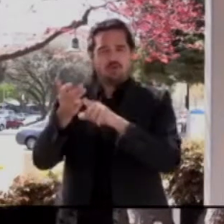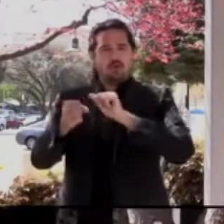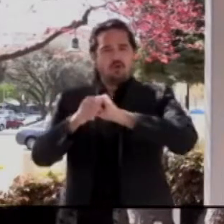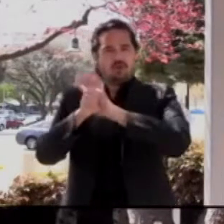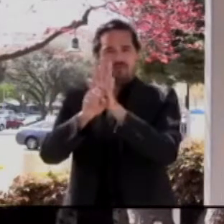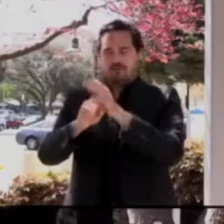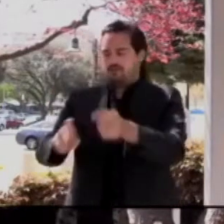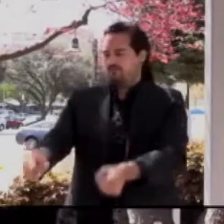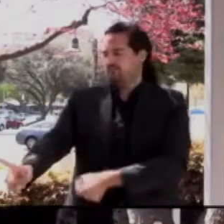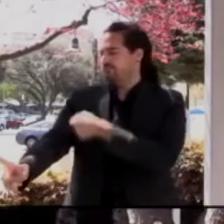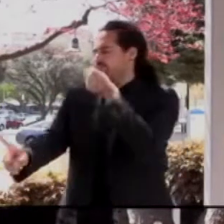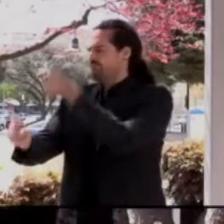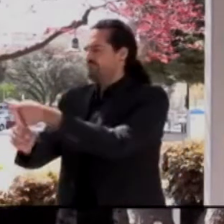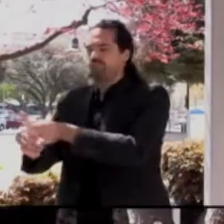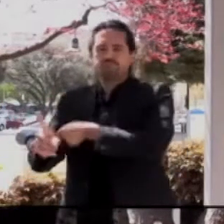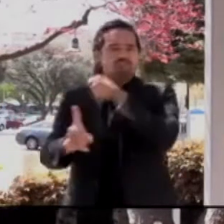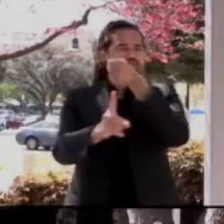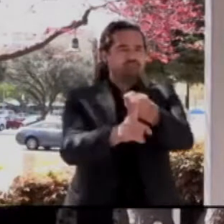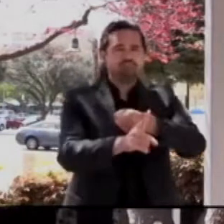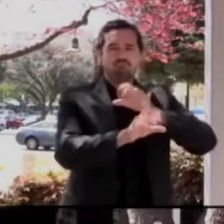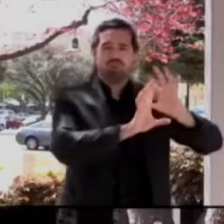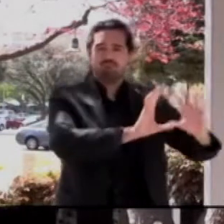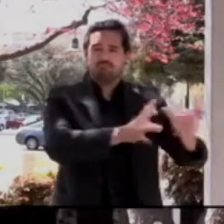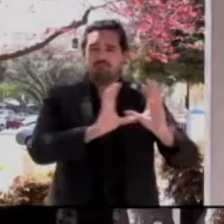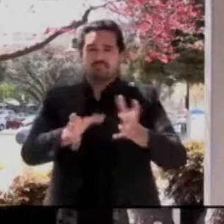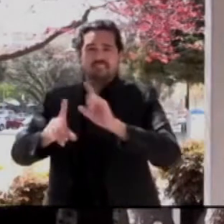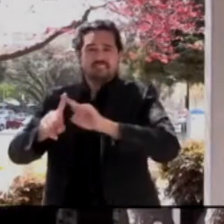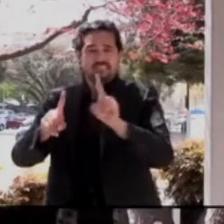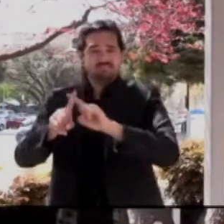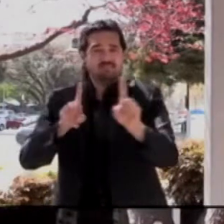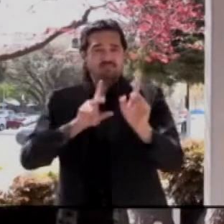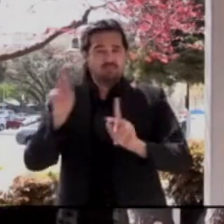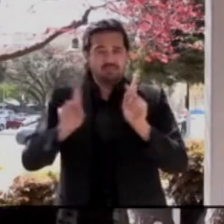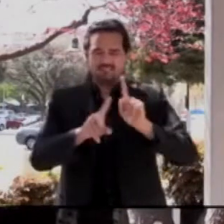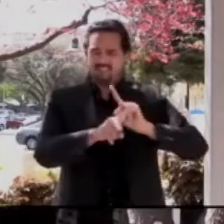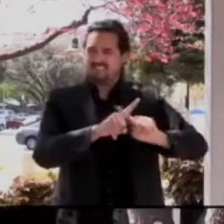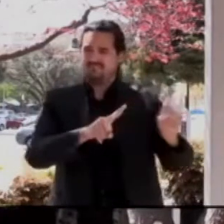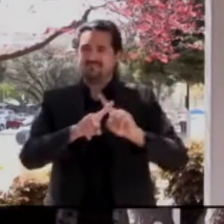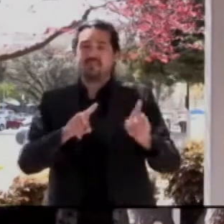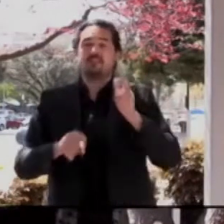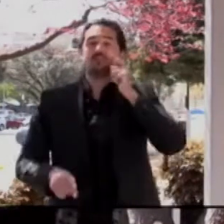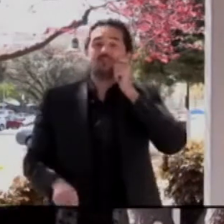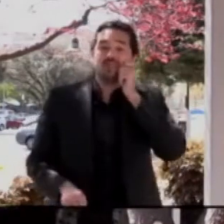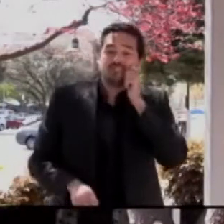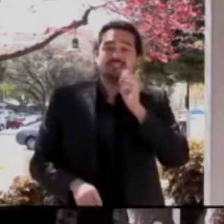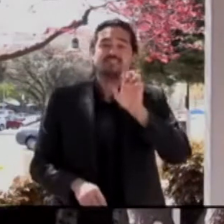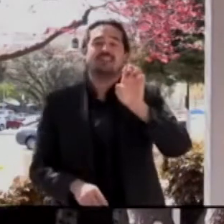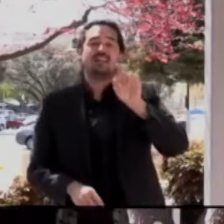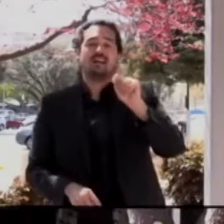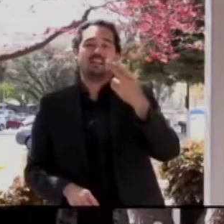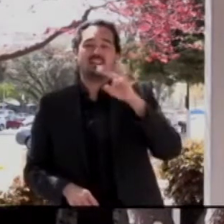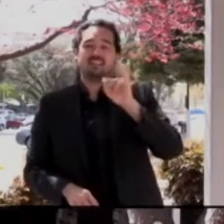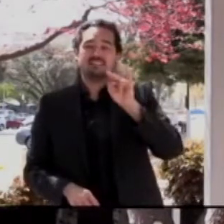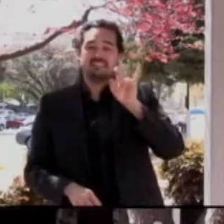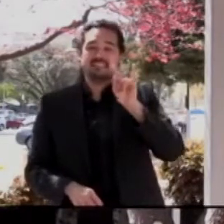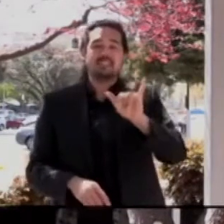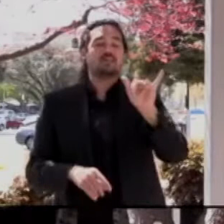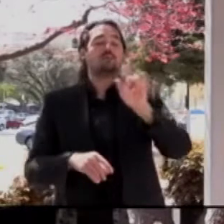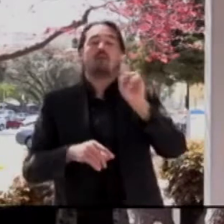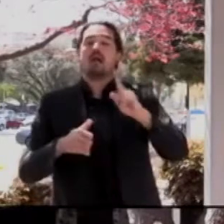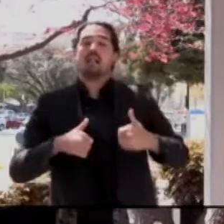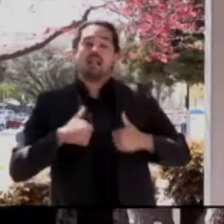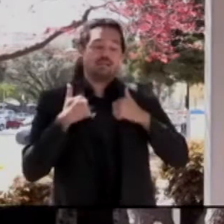disparities can be seen by geography and race and ethnicity. East San Jose and South County residents have been particularly hit hard